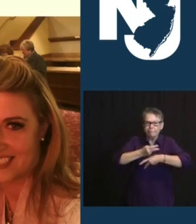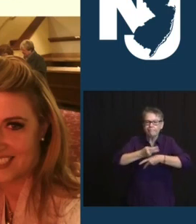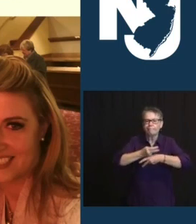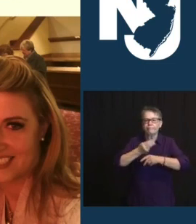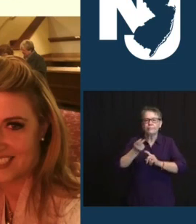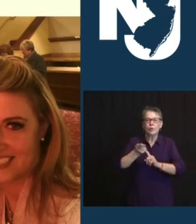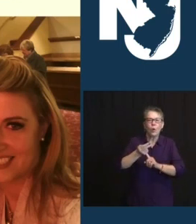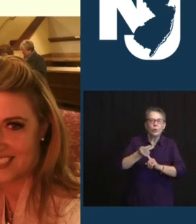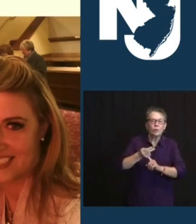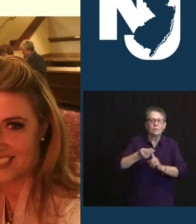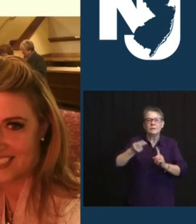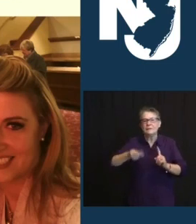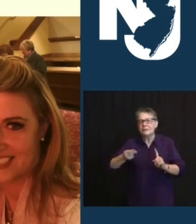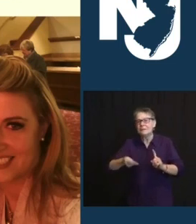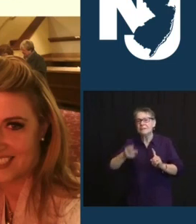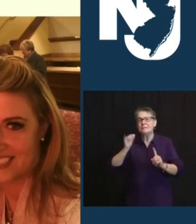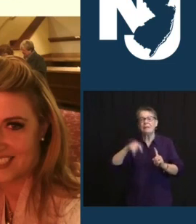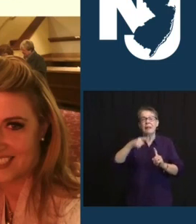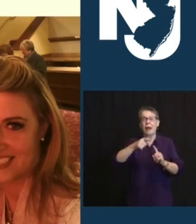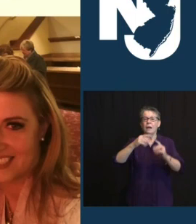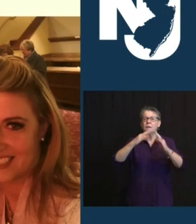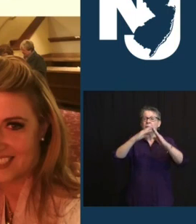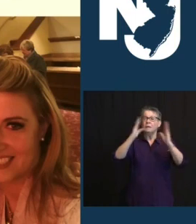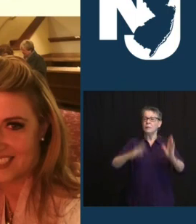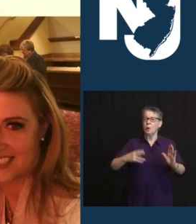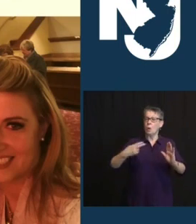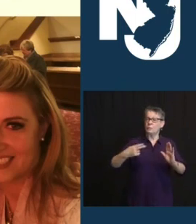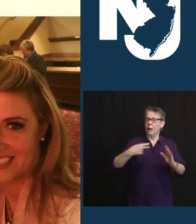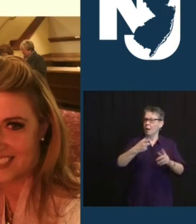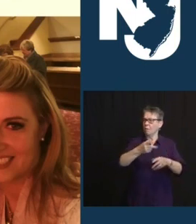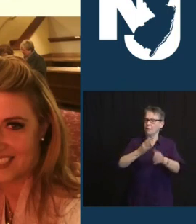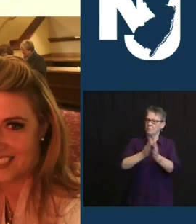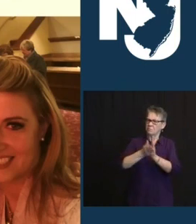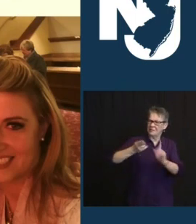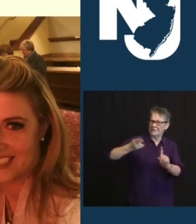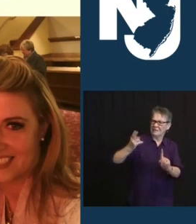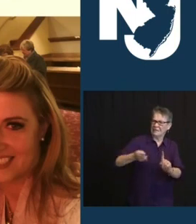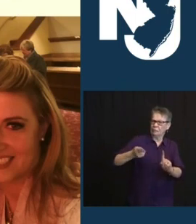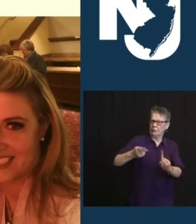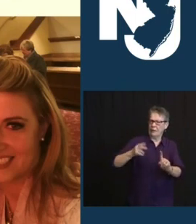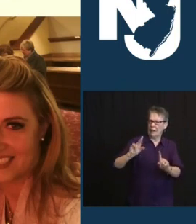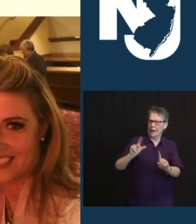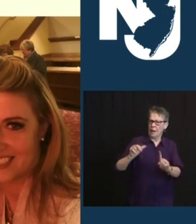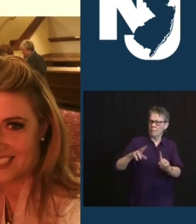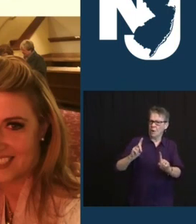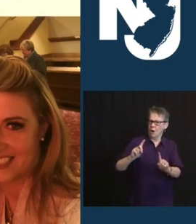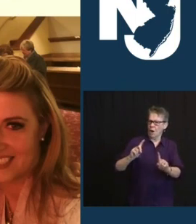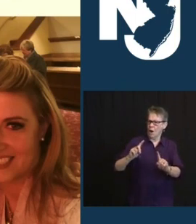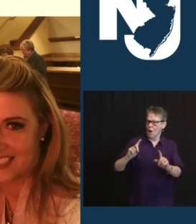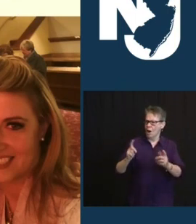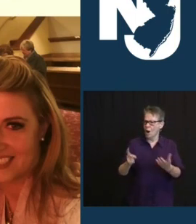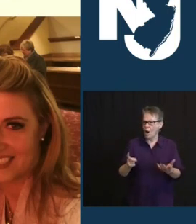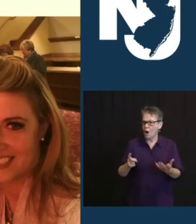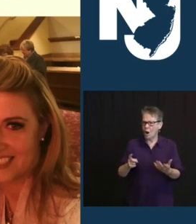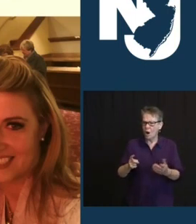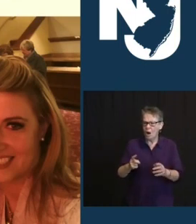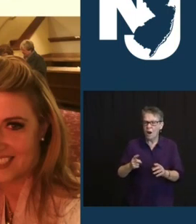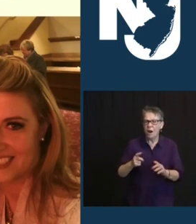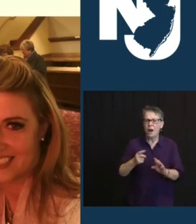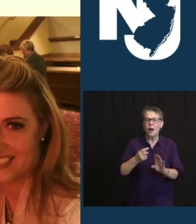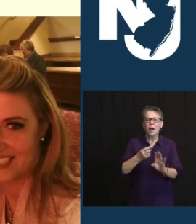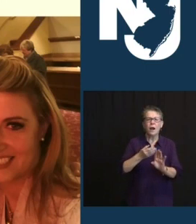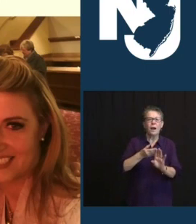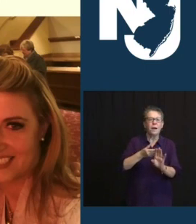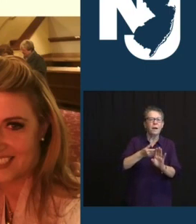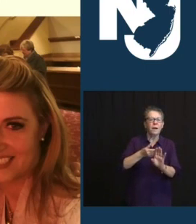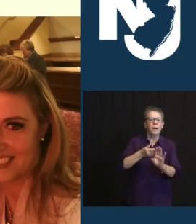ONSET OF THE PANDEMIC PUT ITS FUTURE IN QUESTION, EVEN MORE SO THAN AFTER HURRICANE SANDY, IF THAT'S HARD, IF YOU CAN BELIEVE THAT, THEY LOOKED TO THE EDA